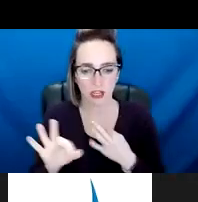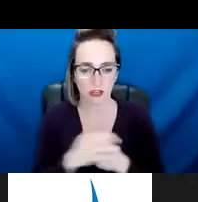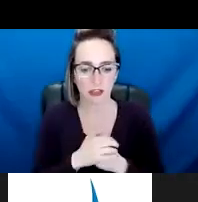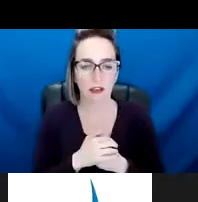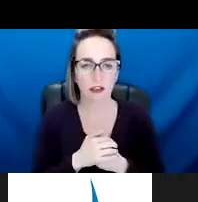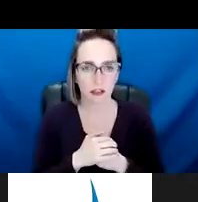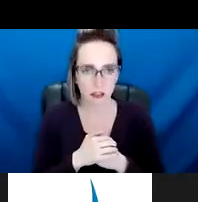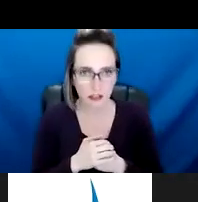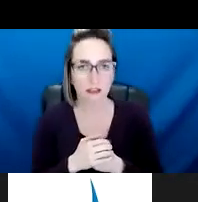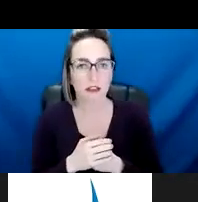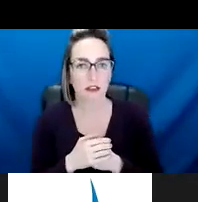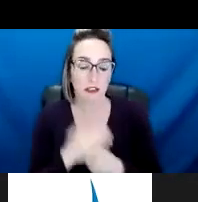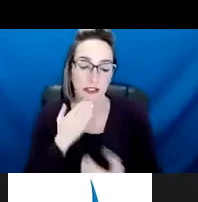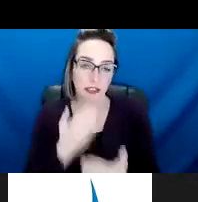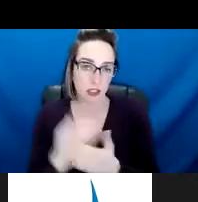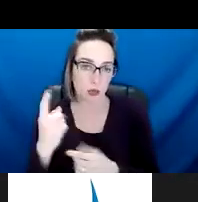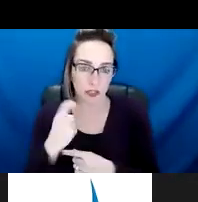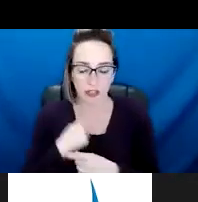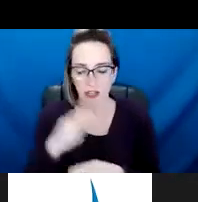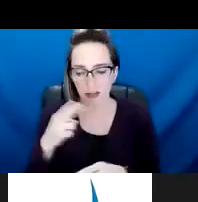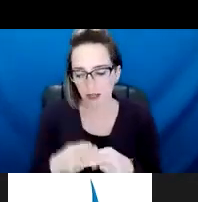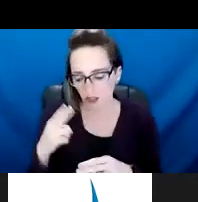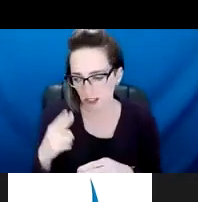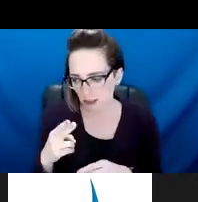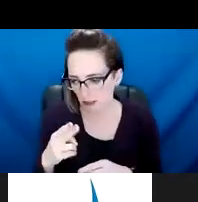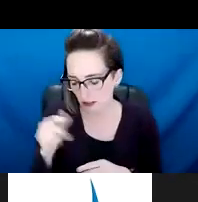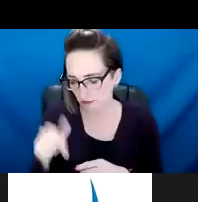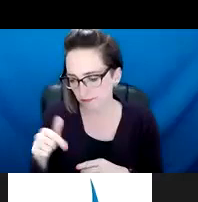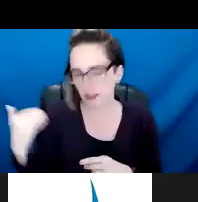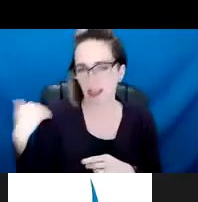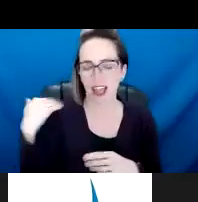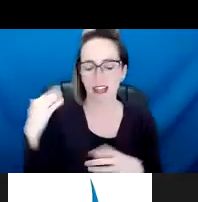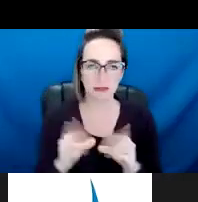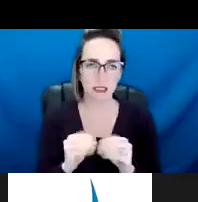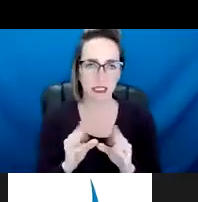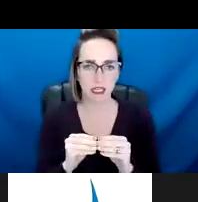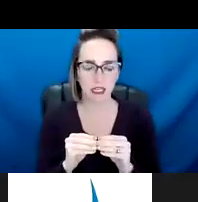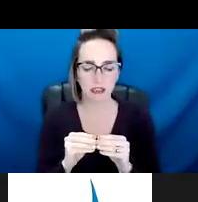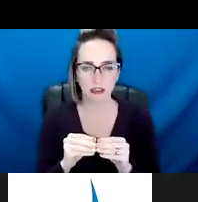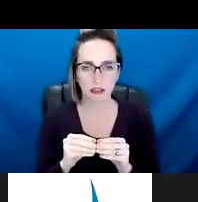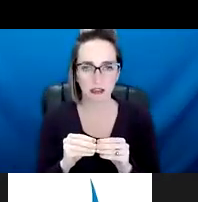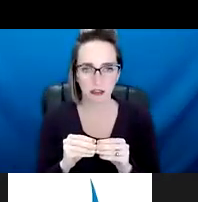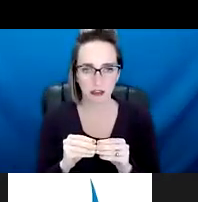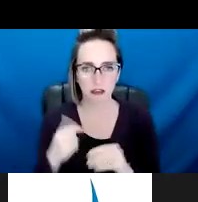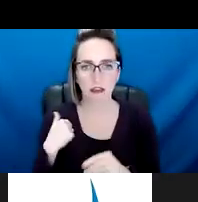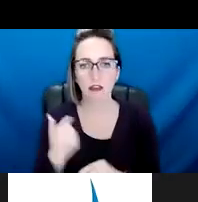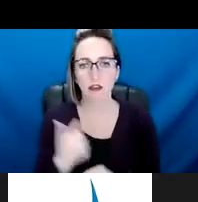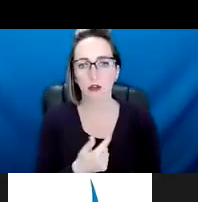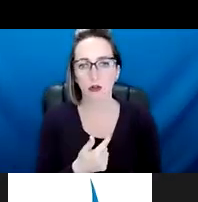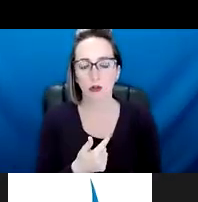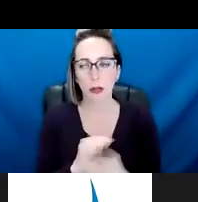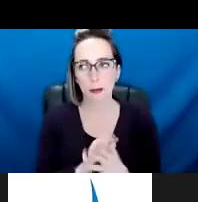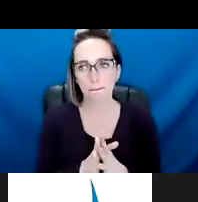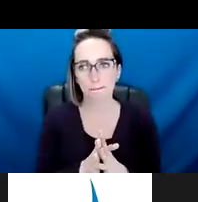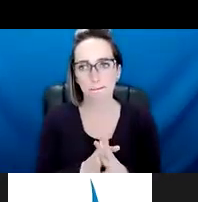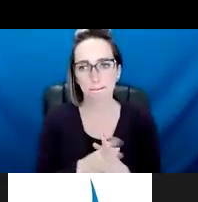yeah. Yeah. So, another good question. touched on this in our last, uh, meeting we had is that, um, you know, we've really, um, um,